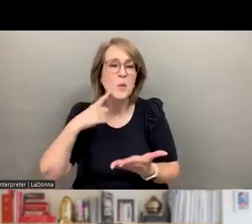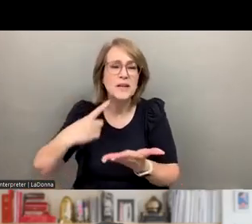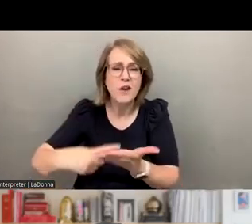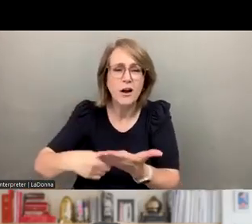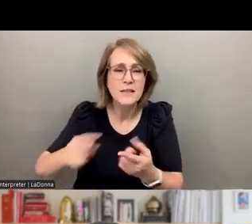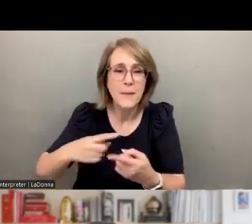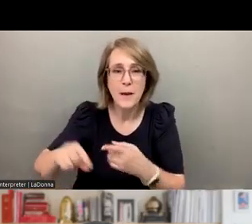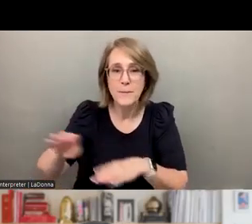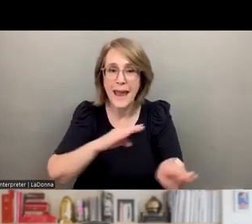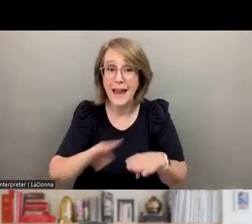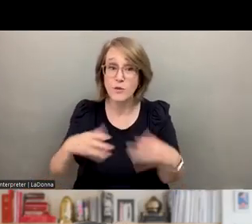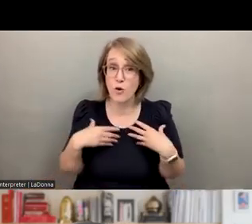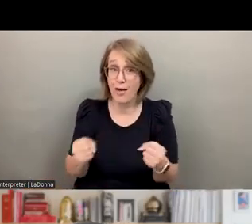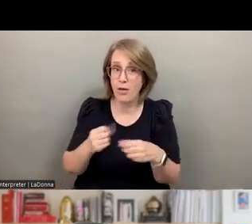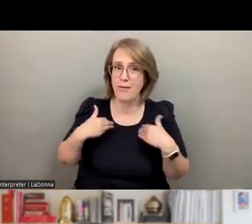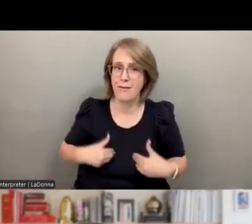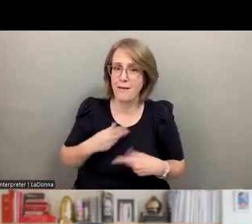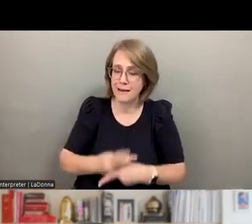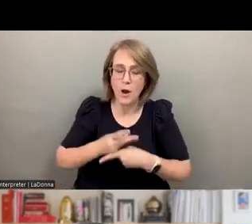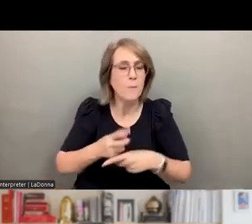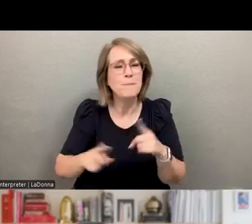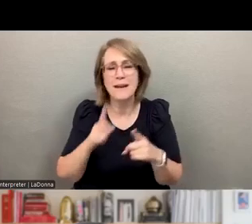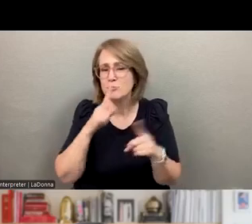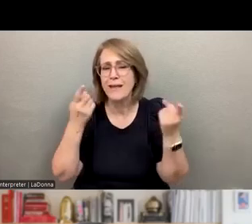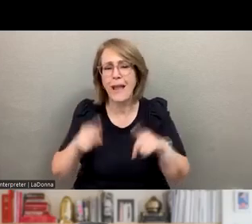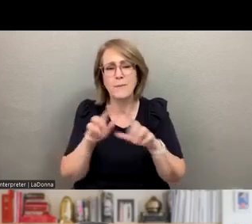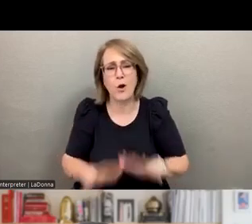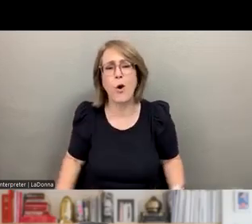health care, but it's happening throughout all of health care, and